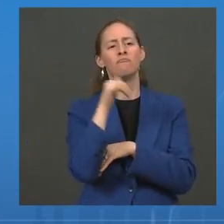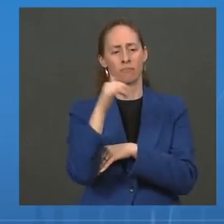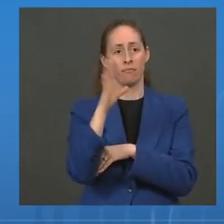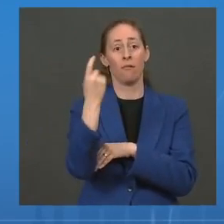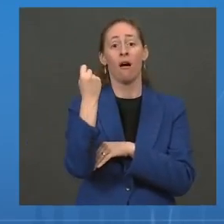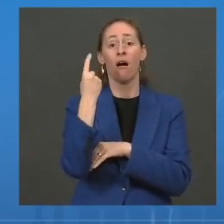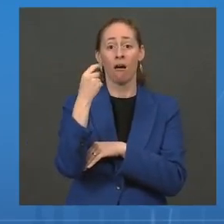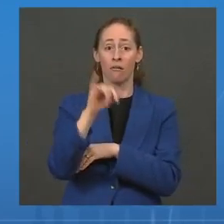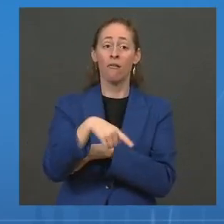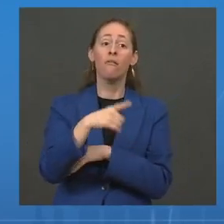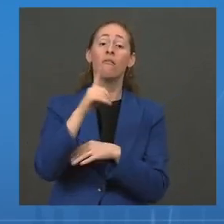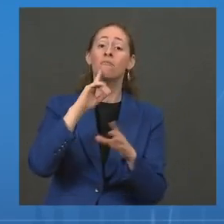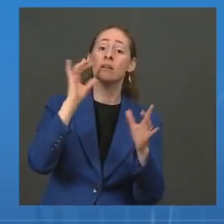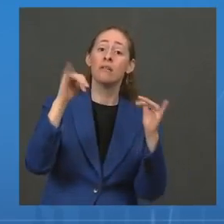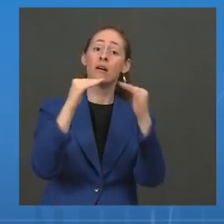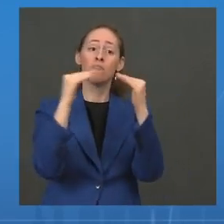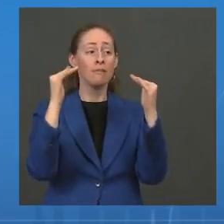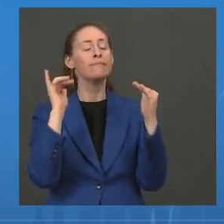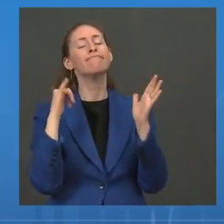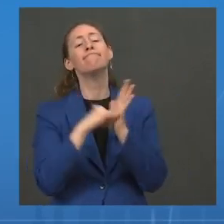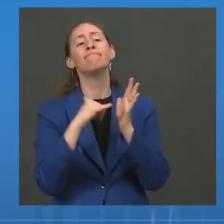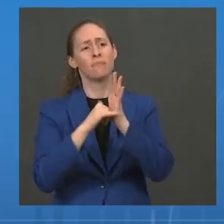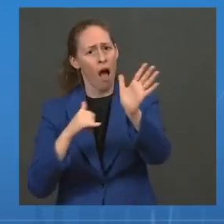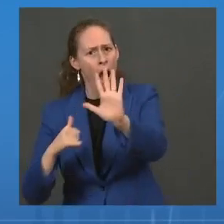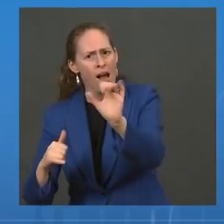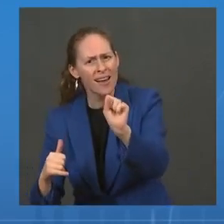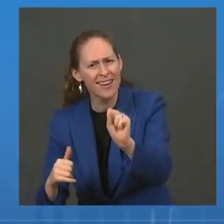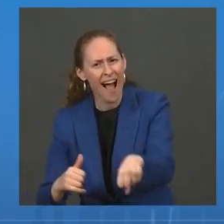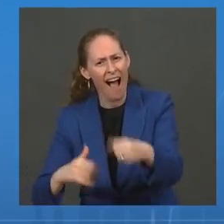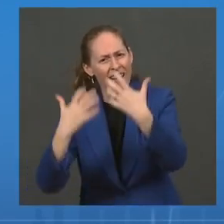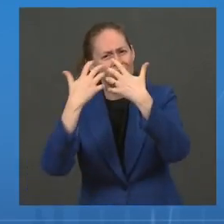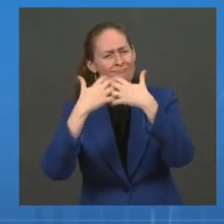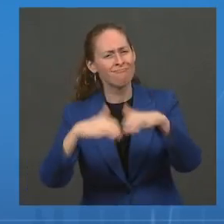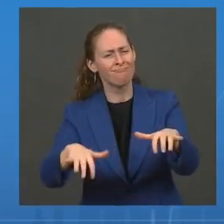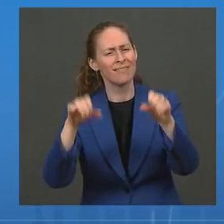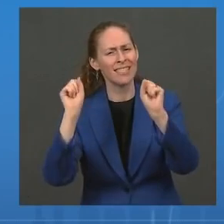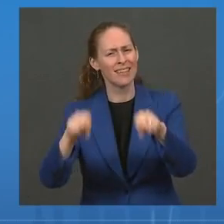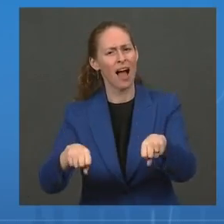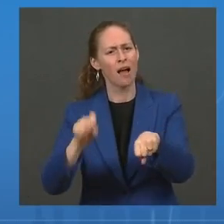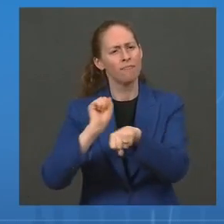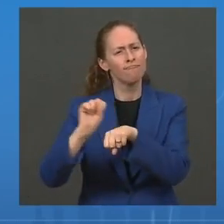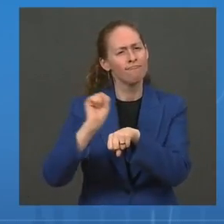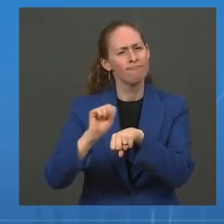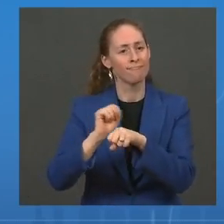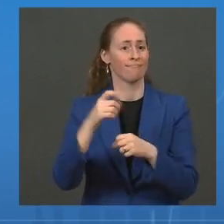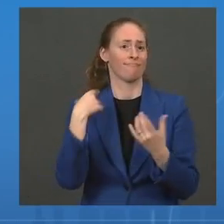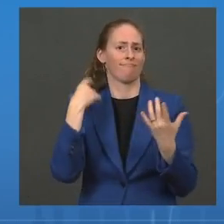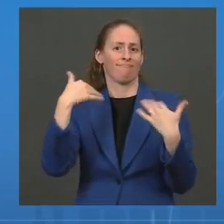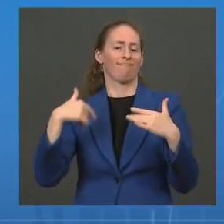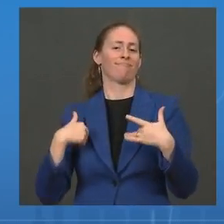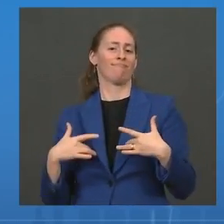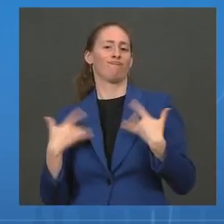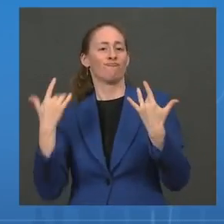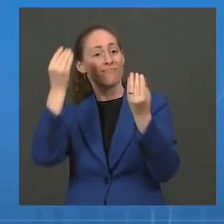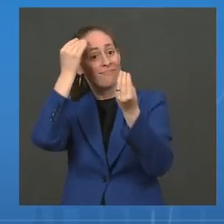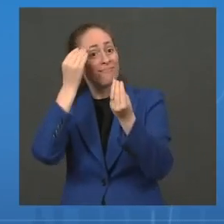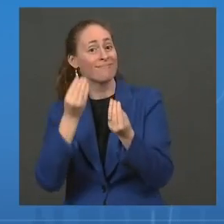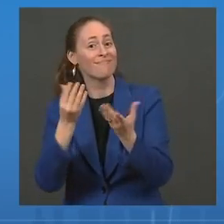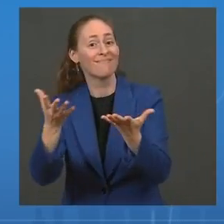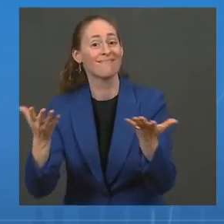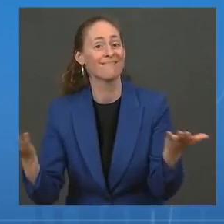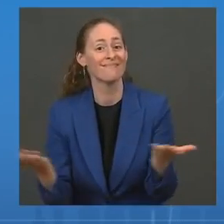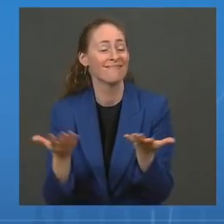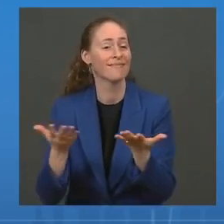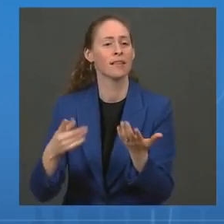it is achievable. Today, I did have the privilege to submit the presidential COVID-19 health equity task force